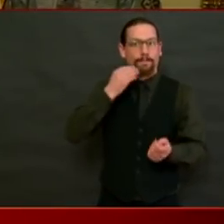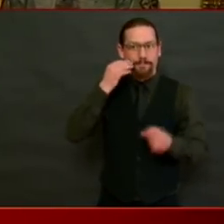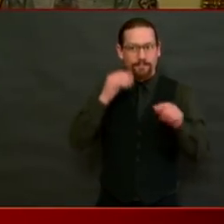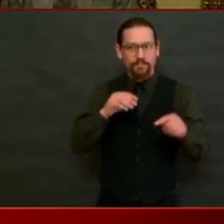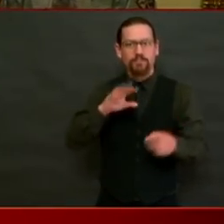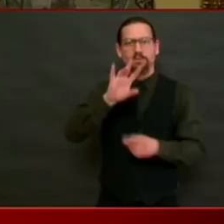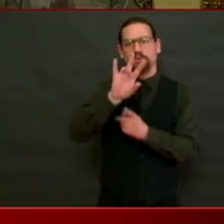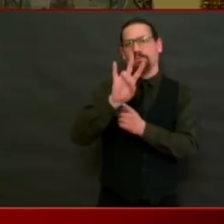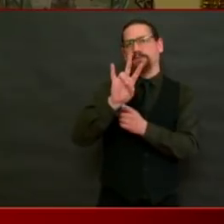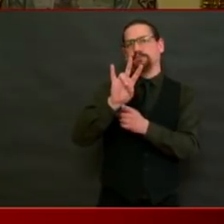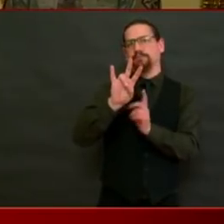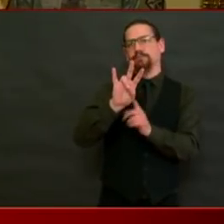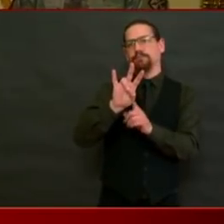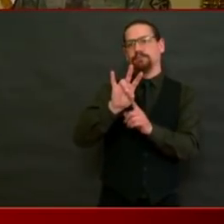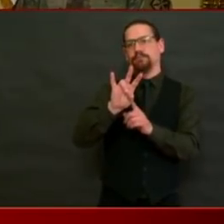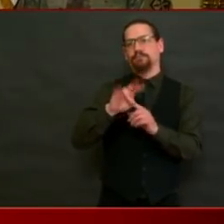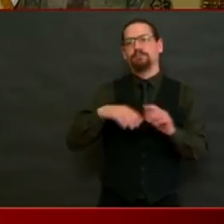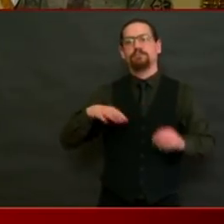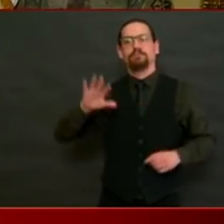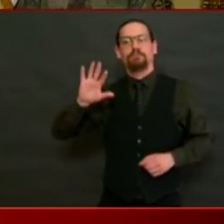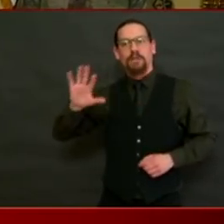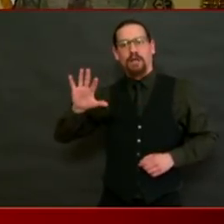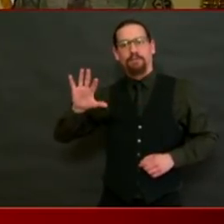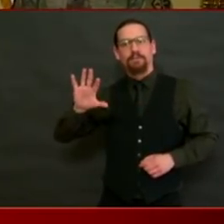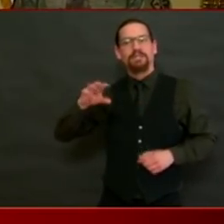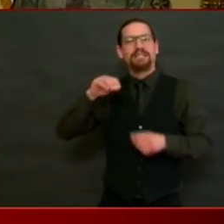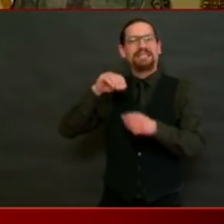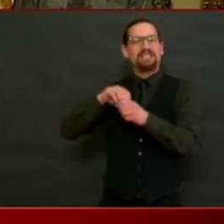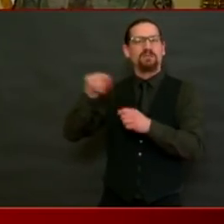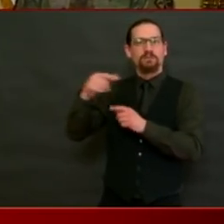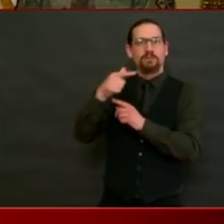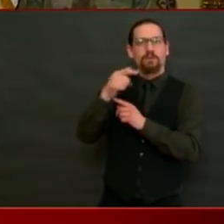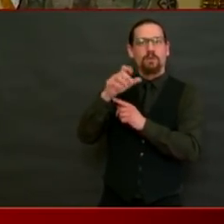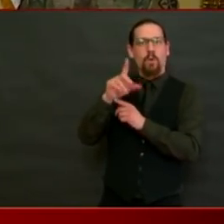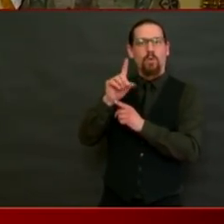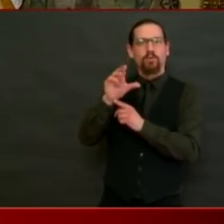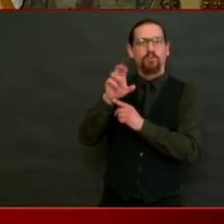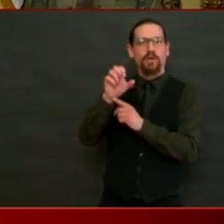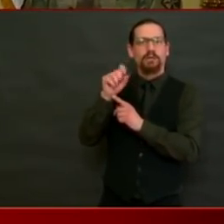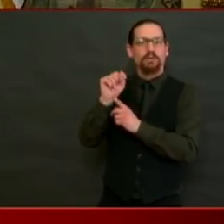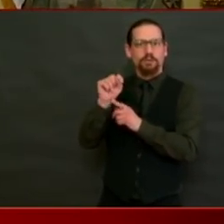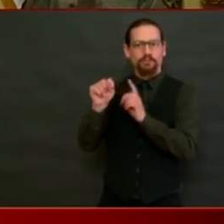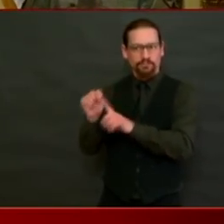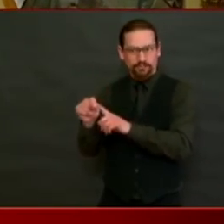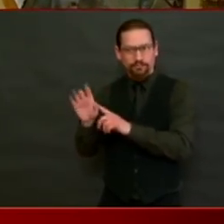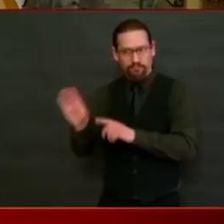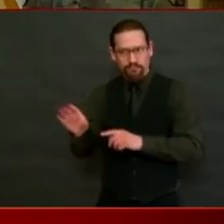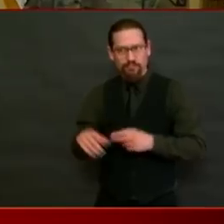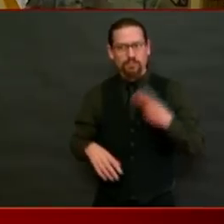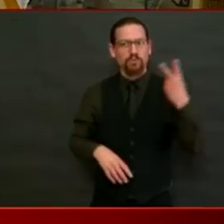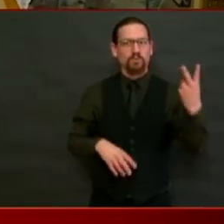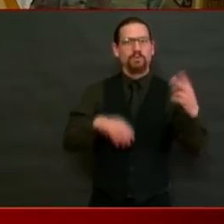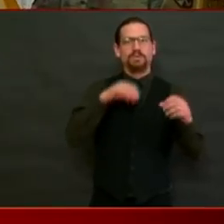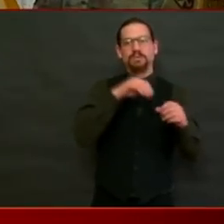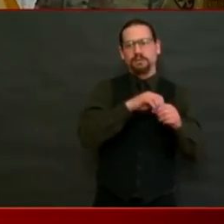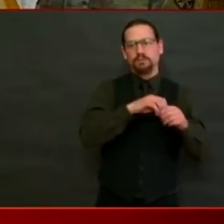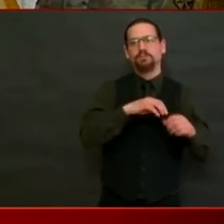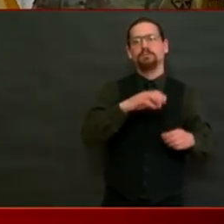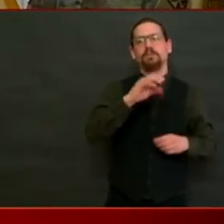five at Golden Crest and two at Oak Hill, sadly. The next question is from Bill